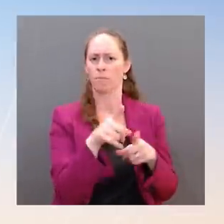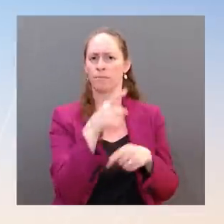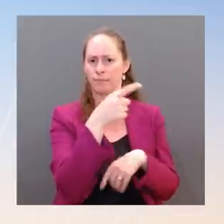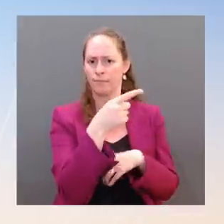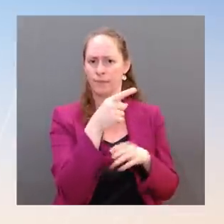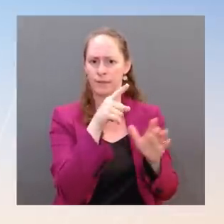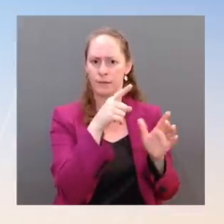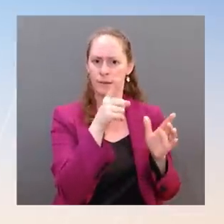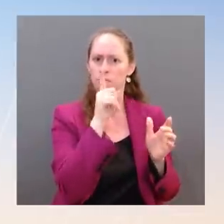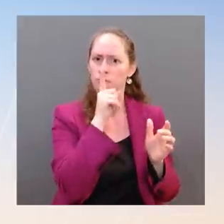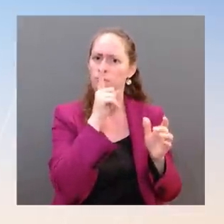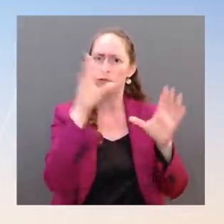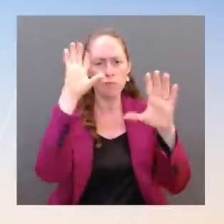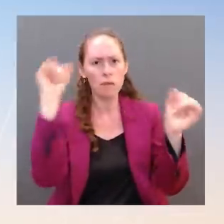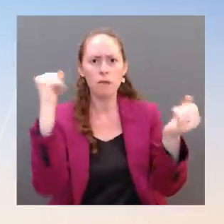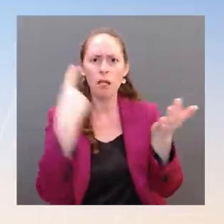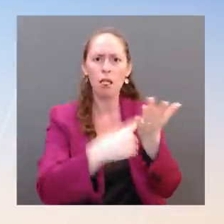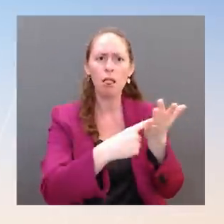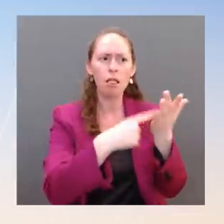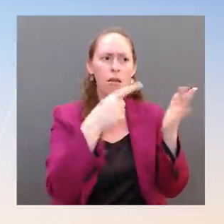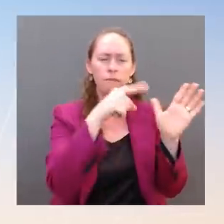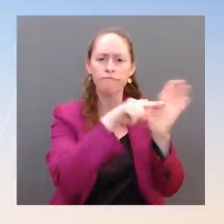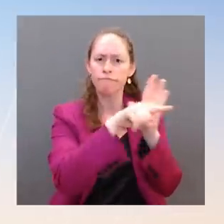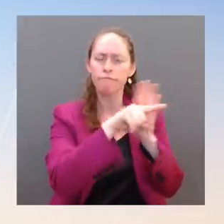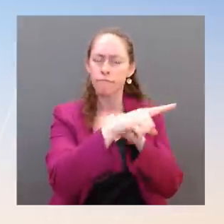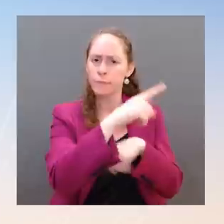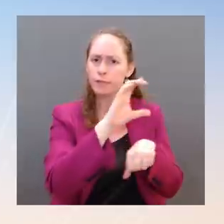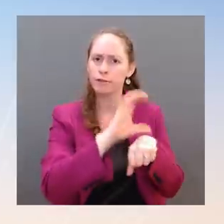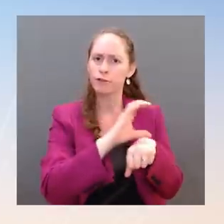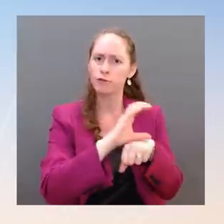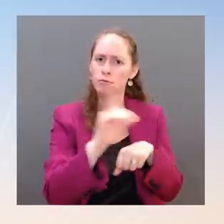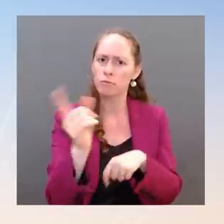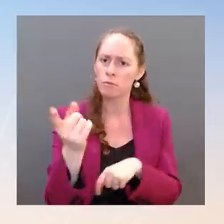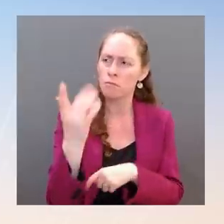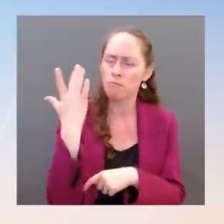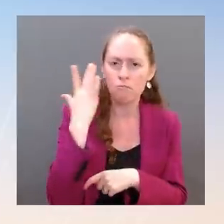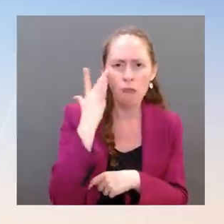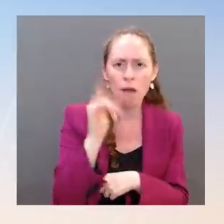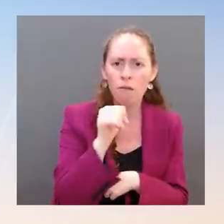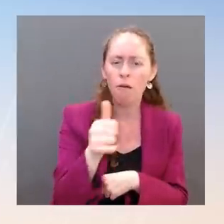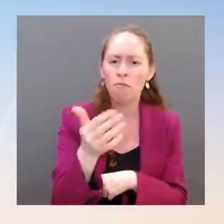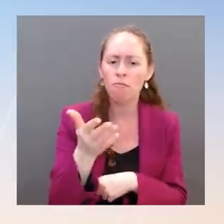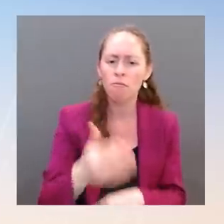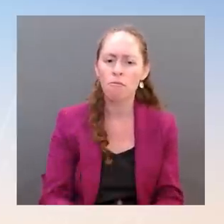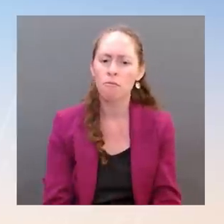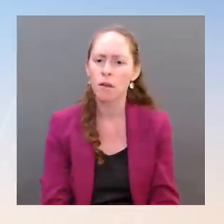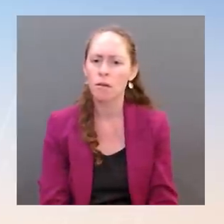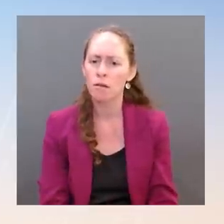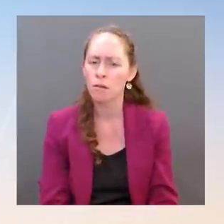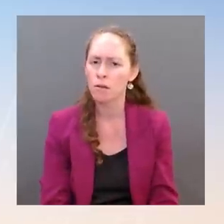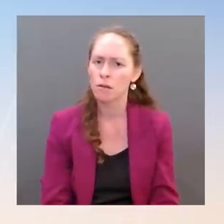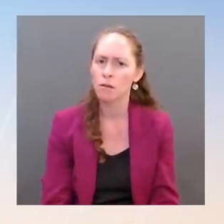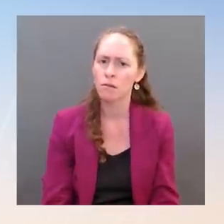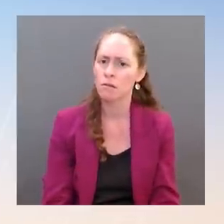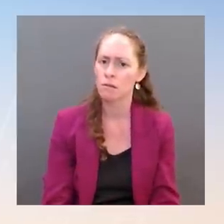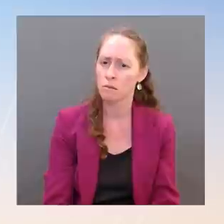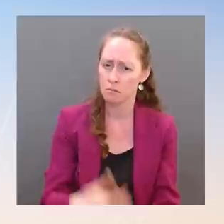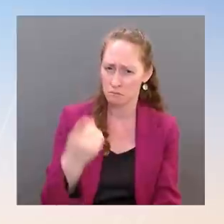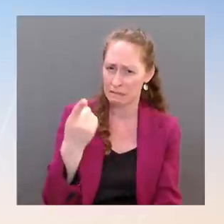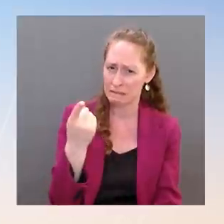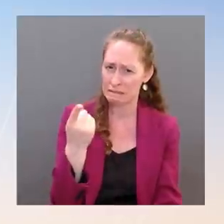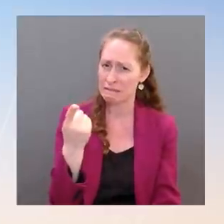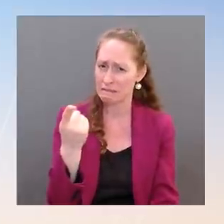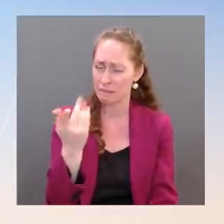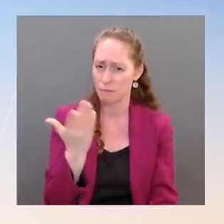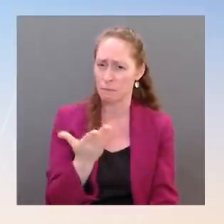Is he concerned that what happened there could somehow destabilize relations between Taiwan and China?